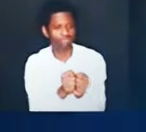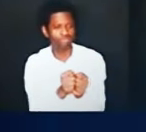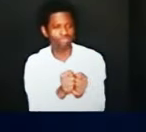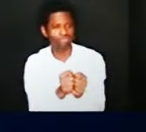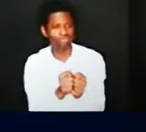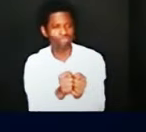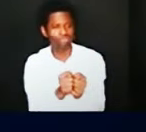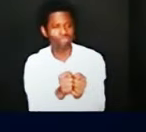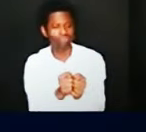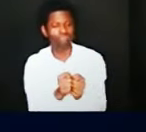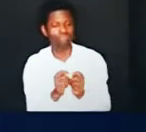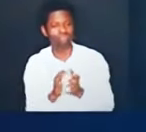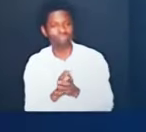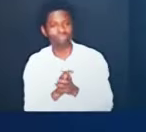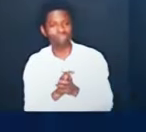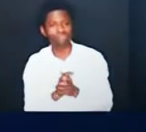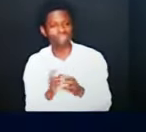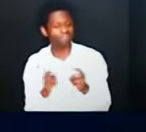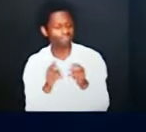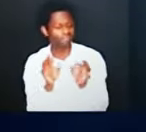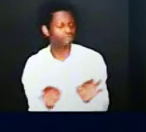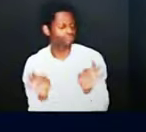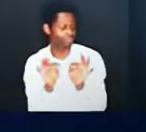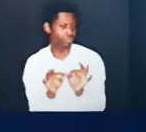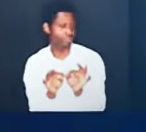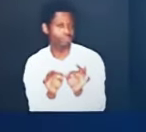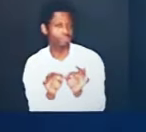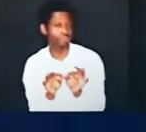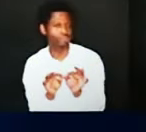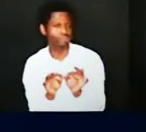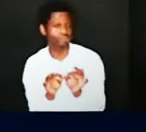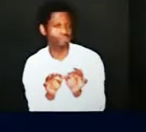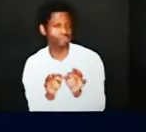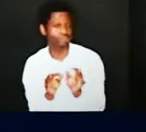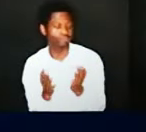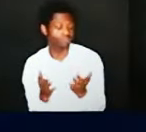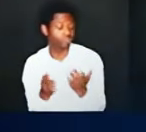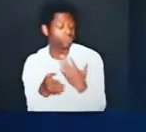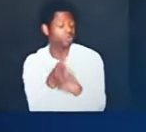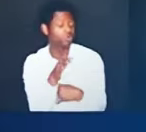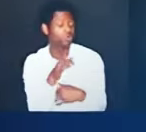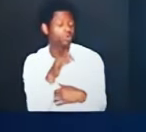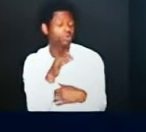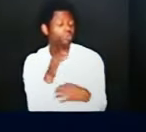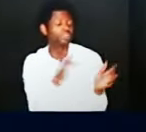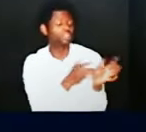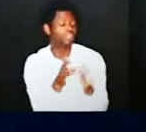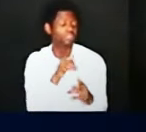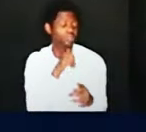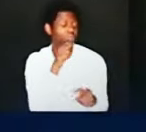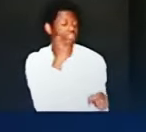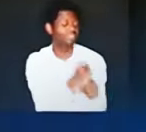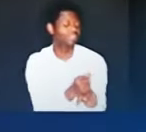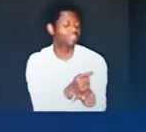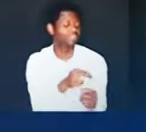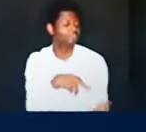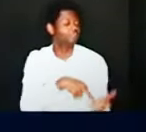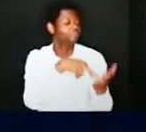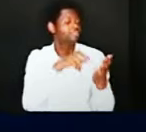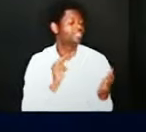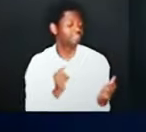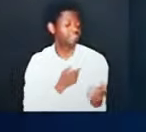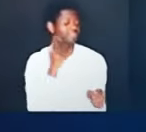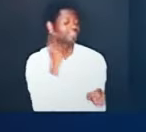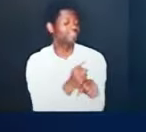very important he didn't represent us only for us but with